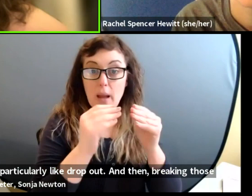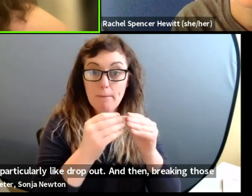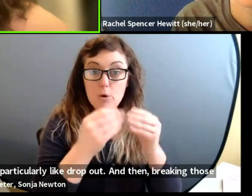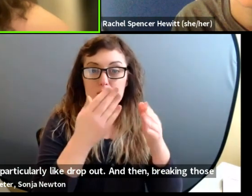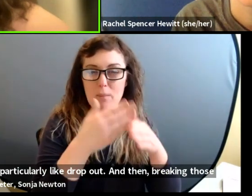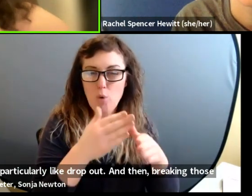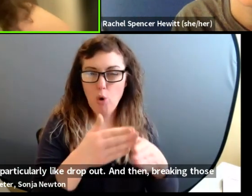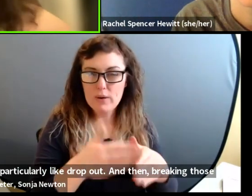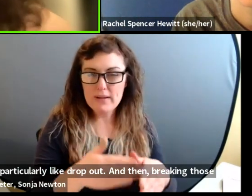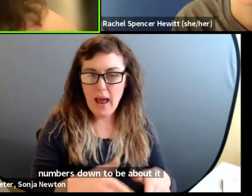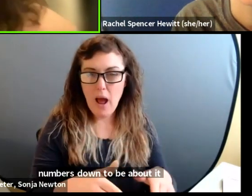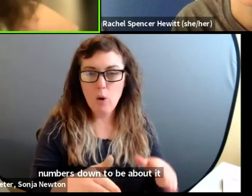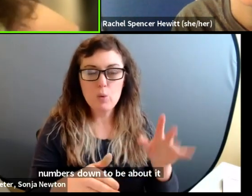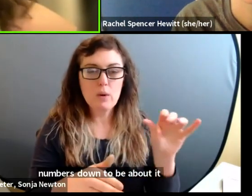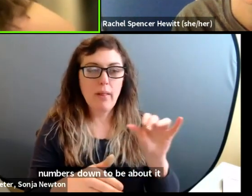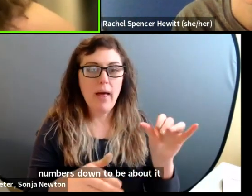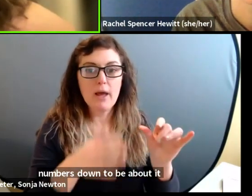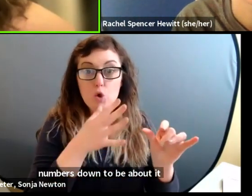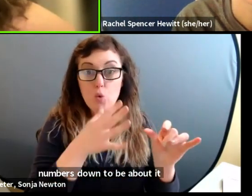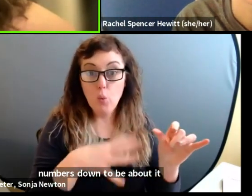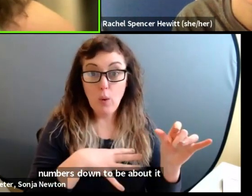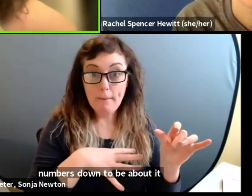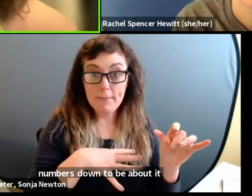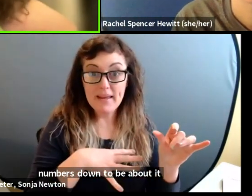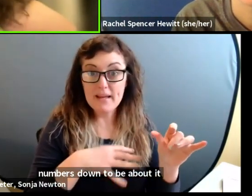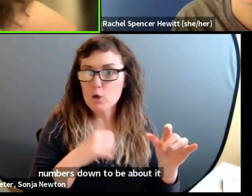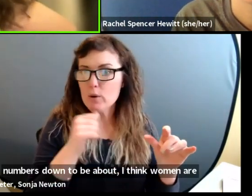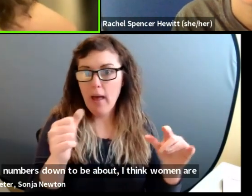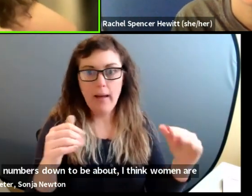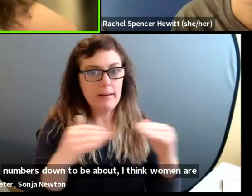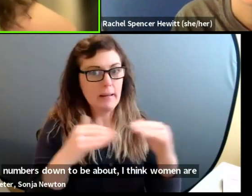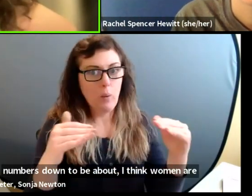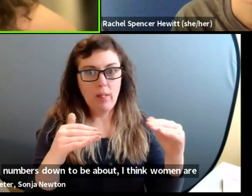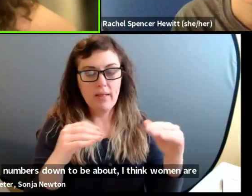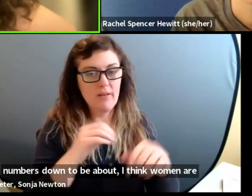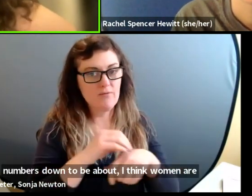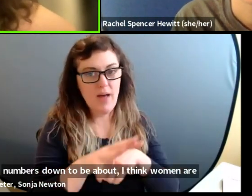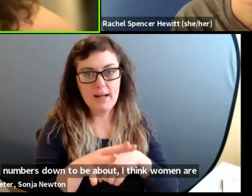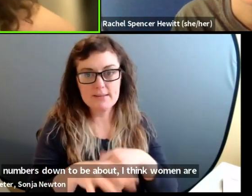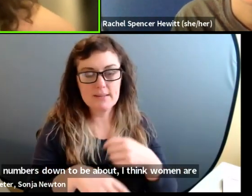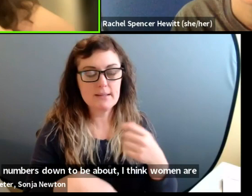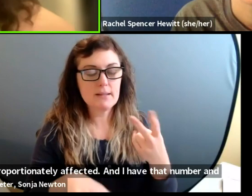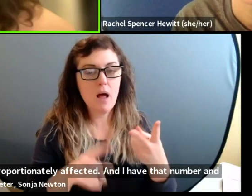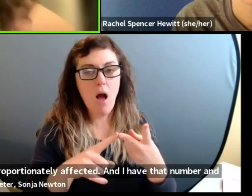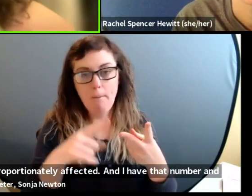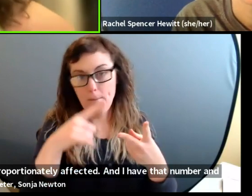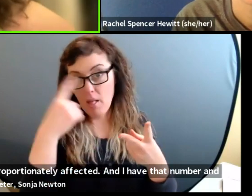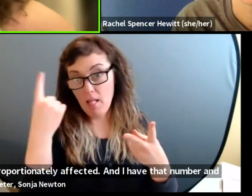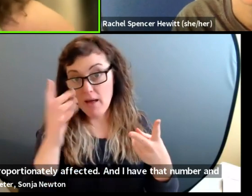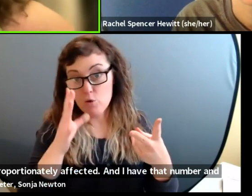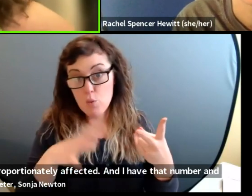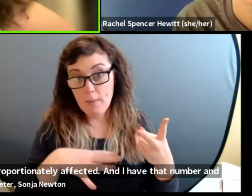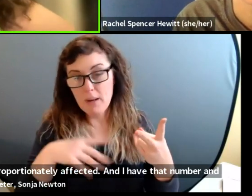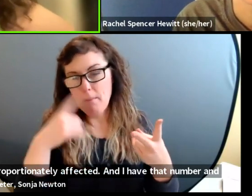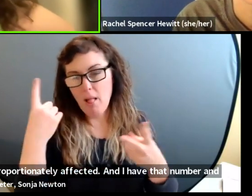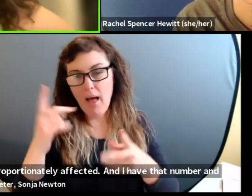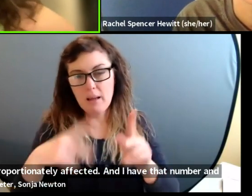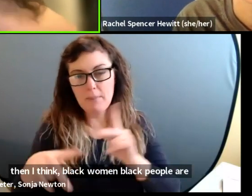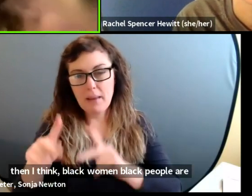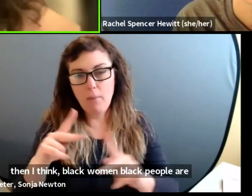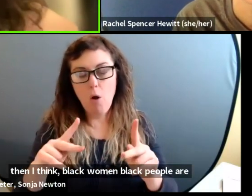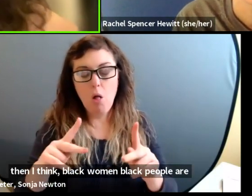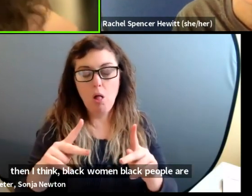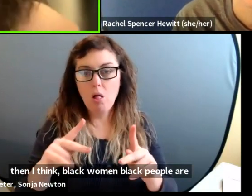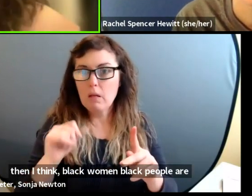about, um, I think women are disproportionately affected and I have that number. And then I think black women, black people are disproportionately affected